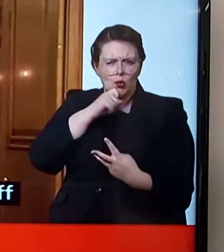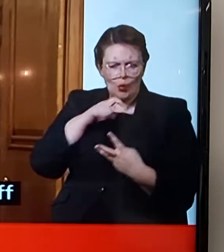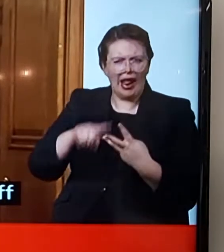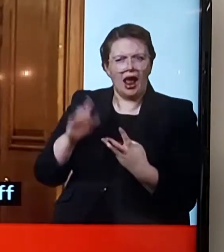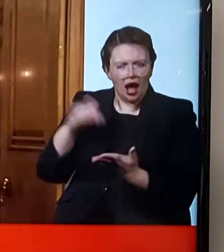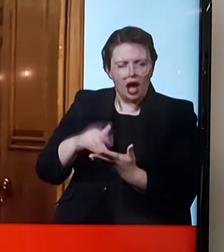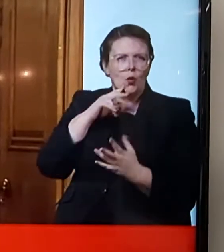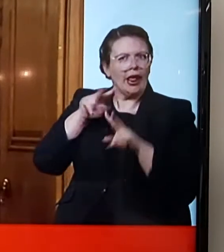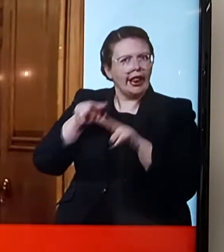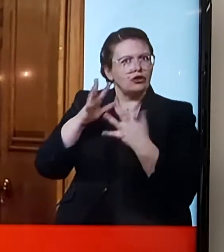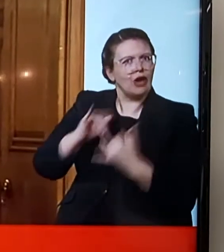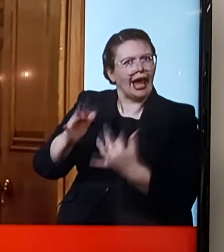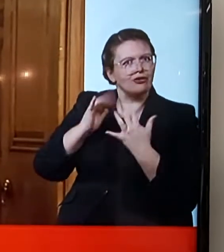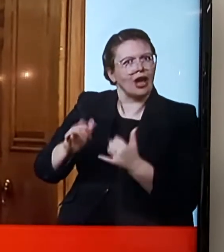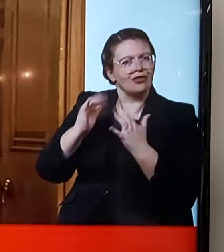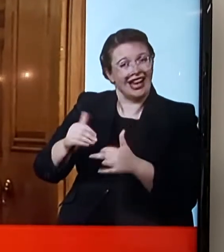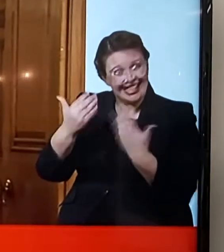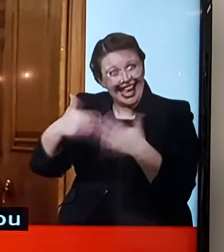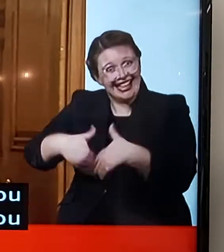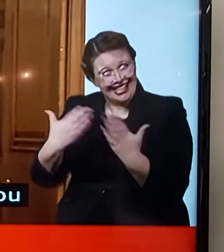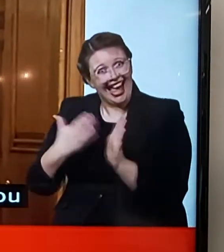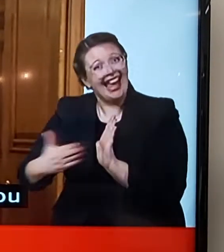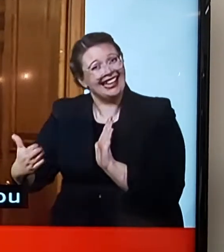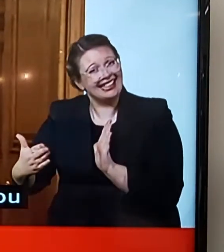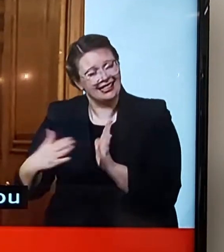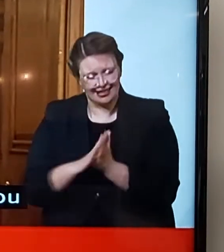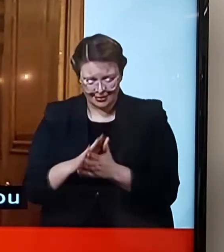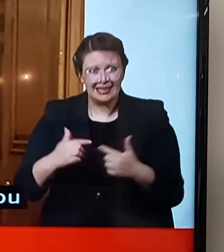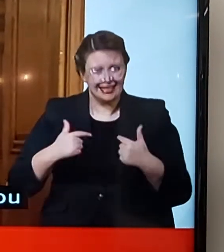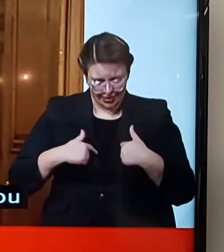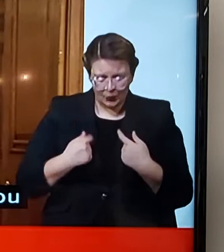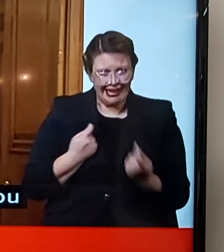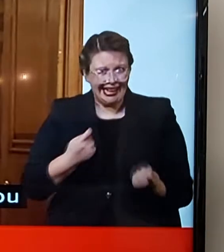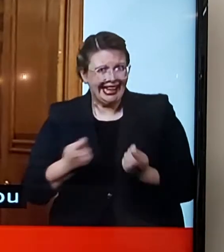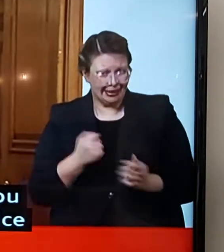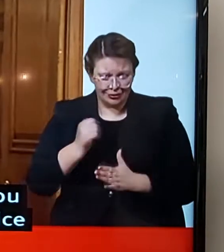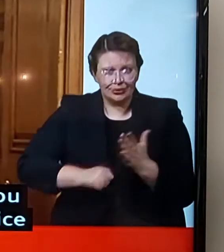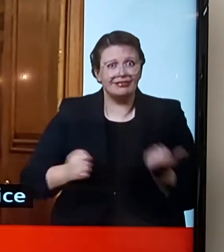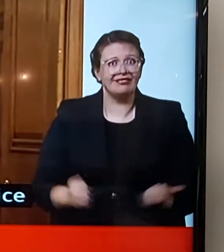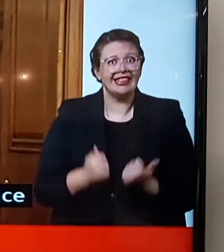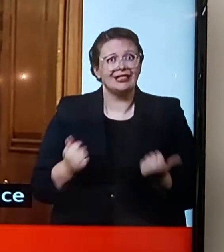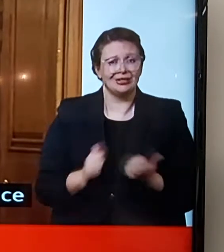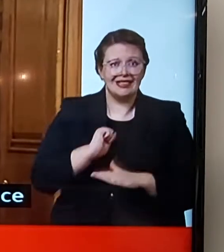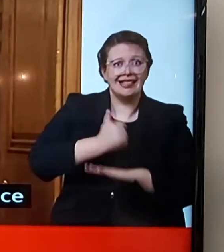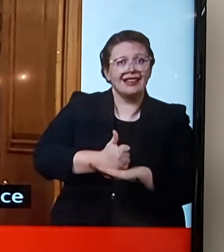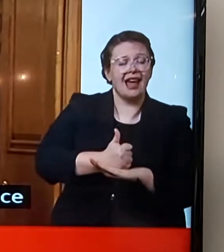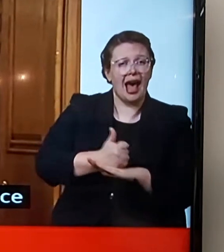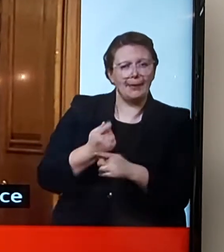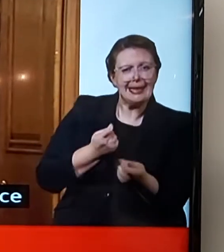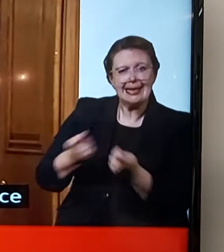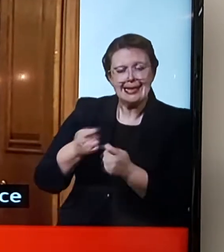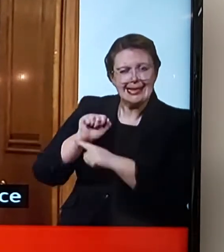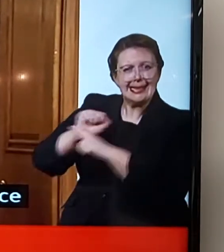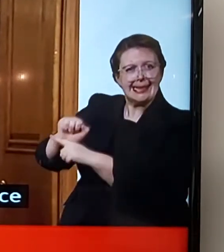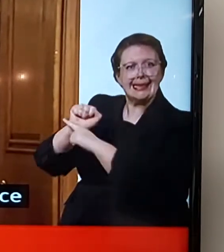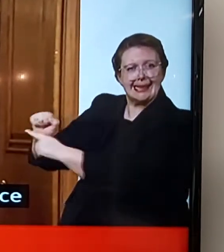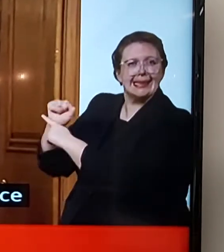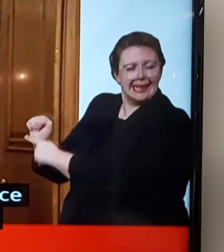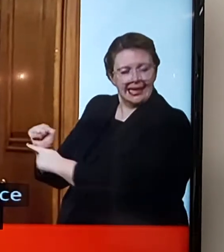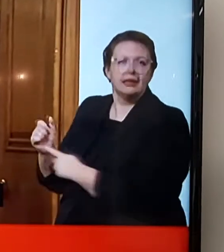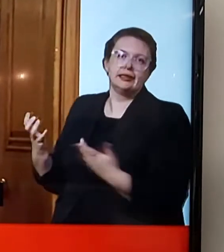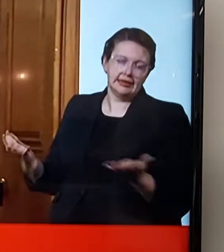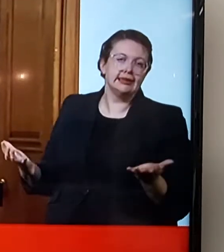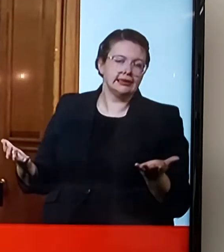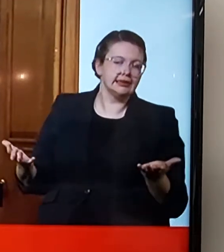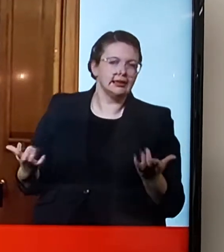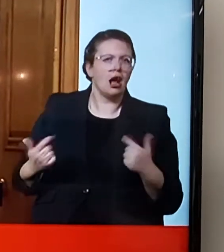we are operating a maritime regime already, and within the limits of what